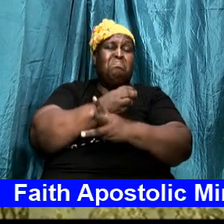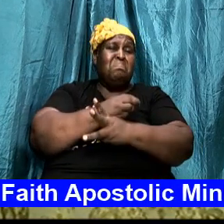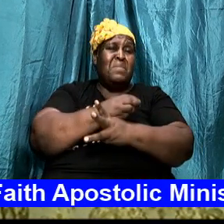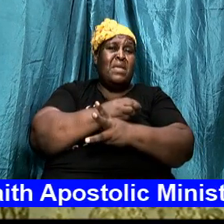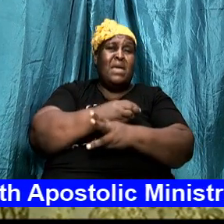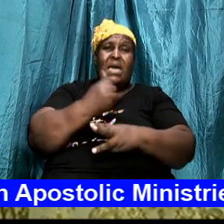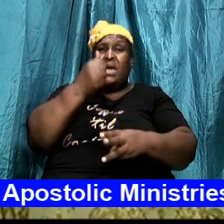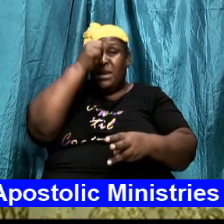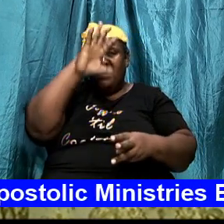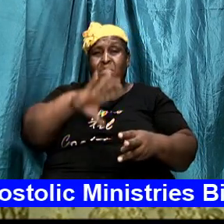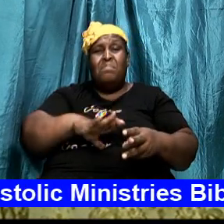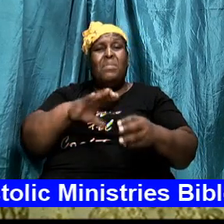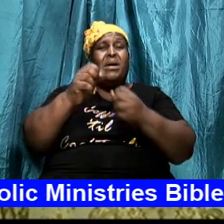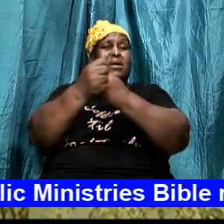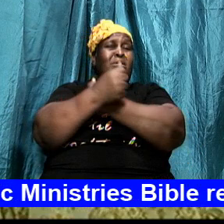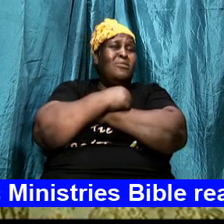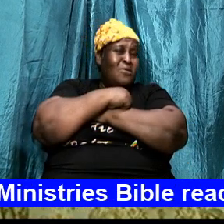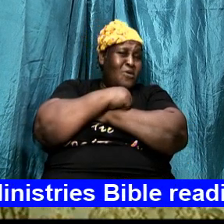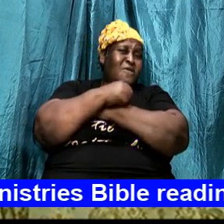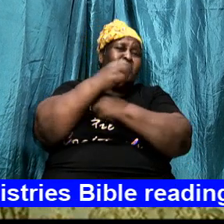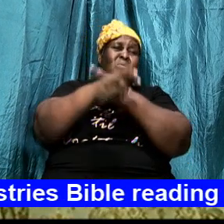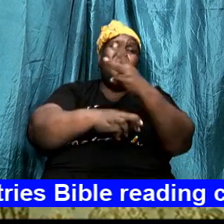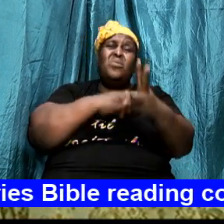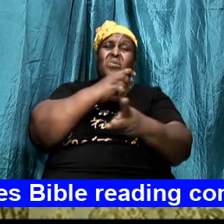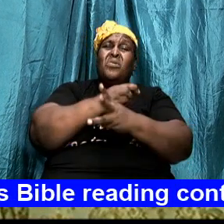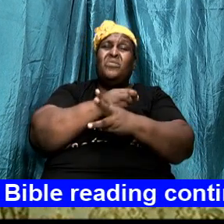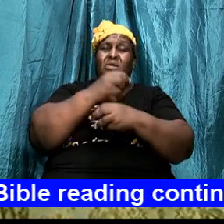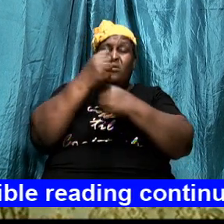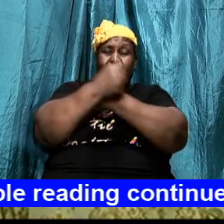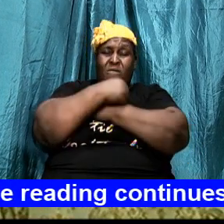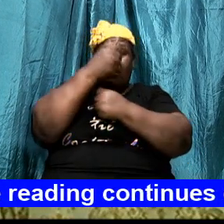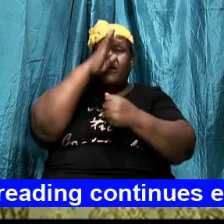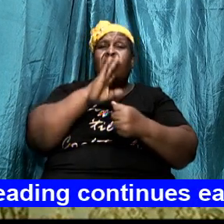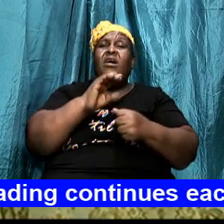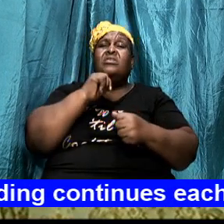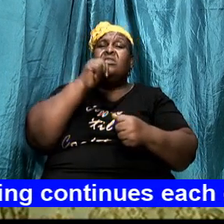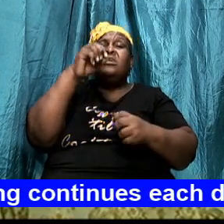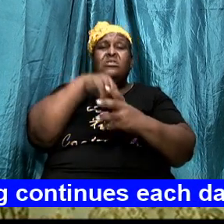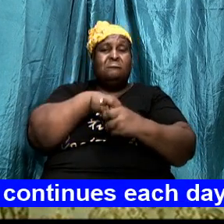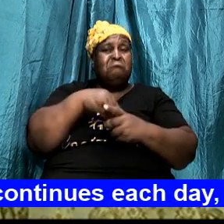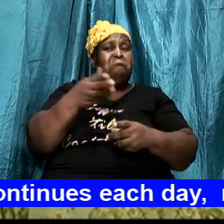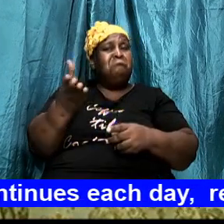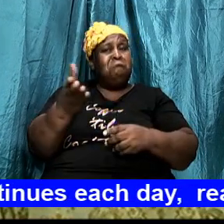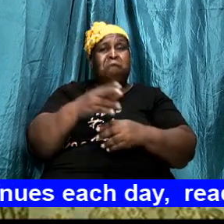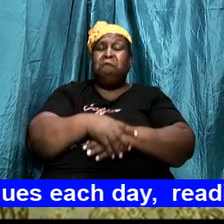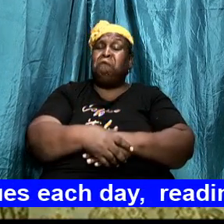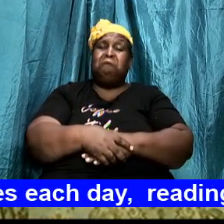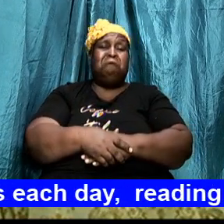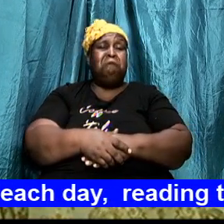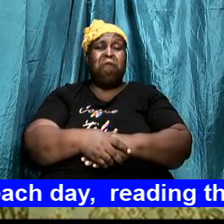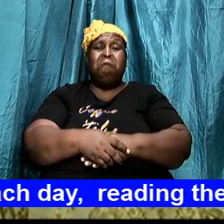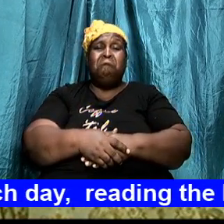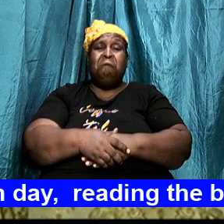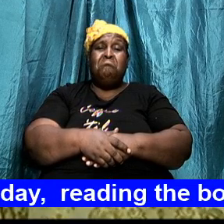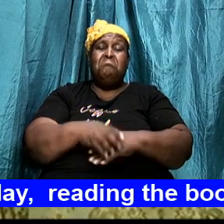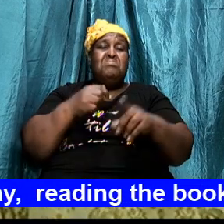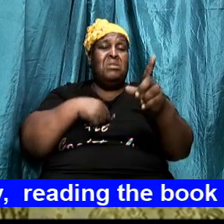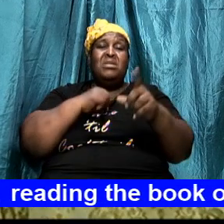the world the love of the father is not in him and I'm not going to sit here and tell you